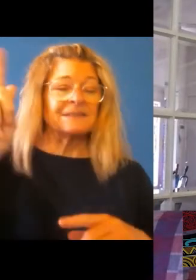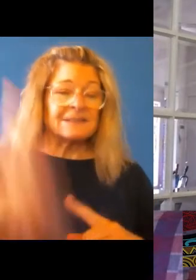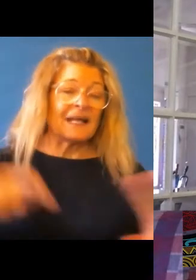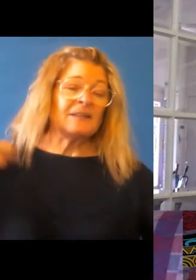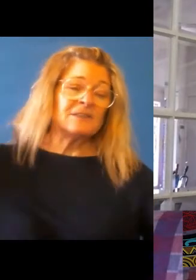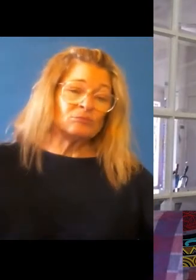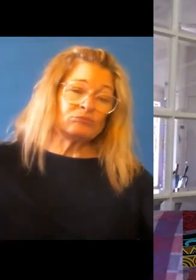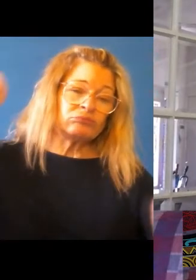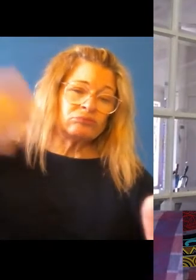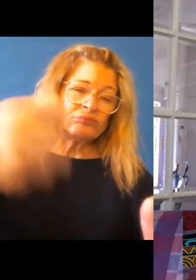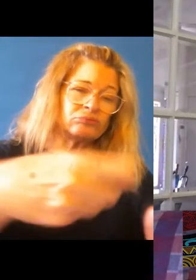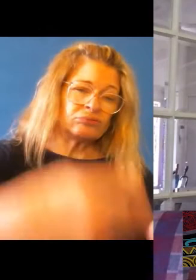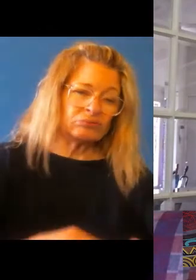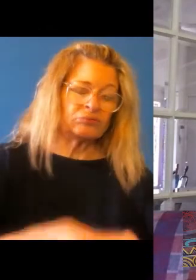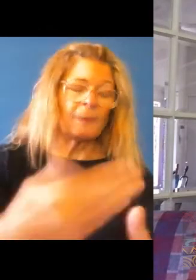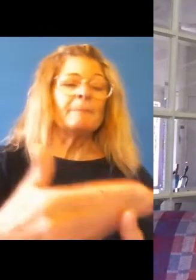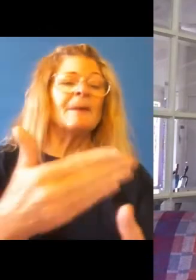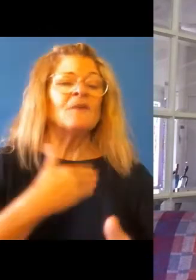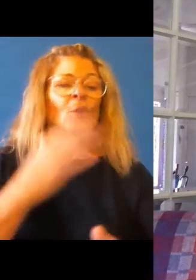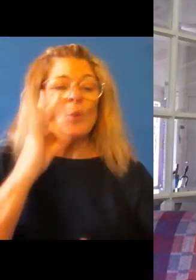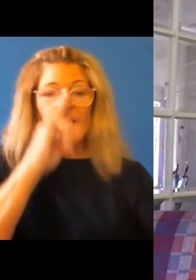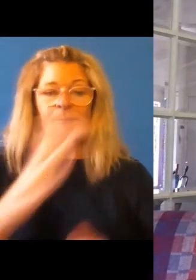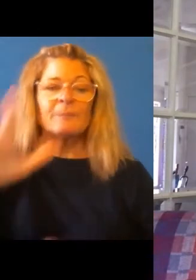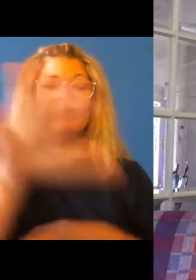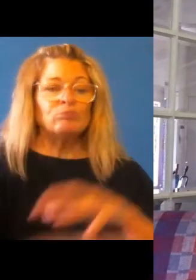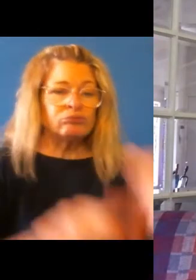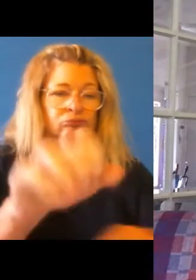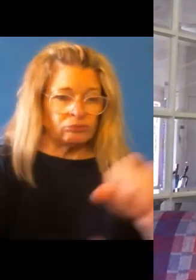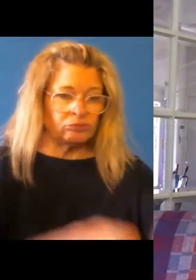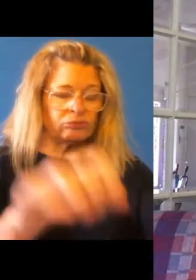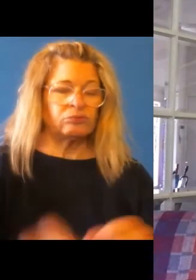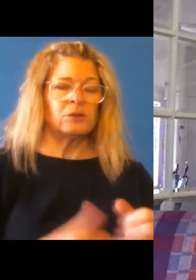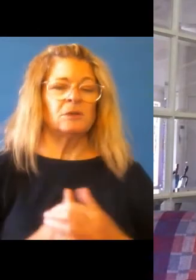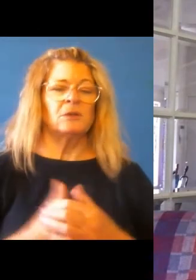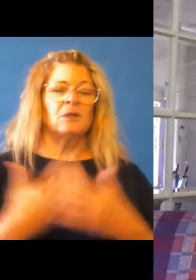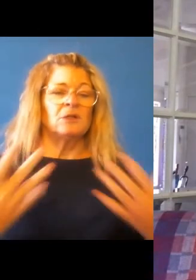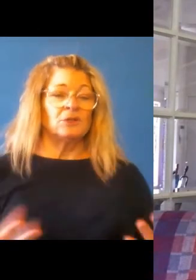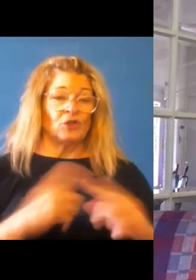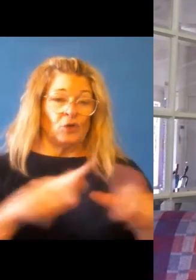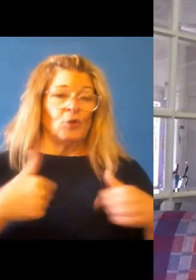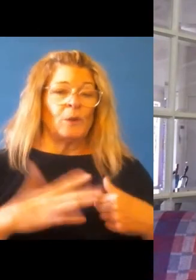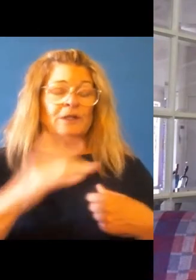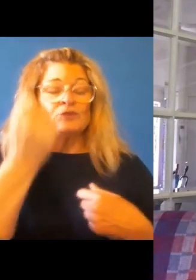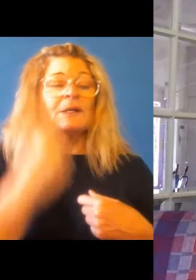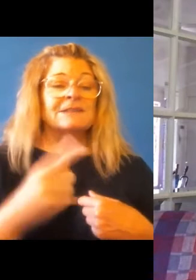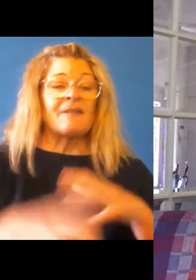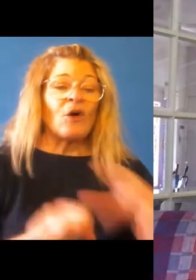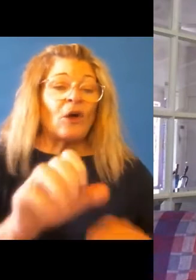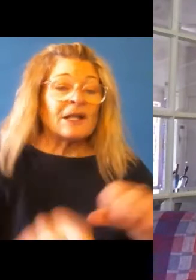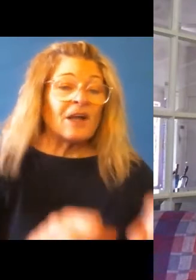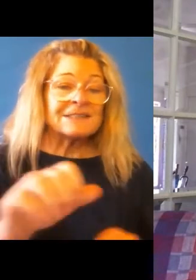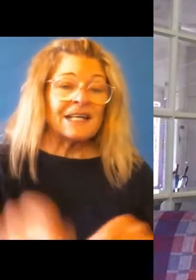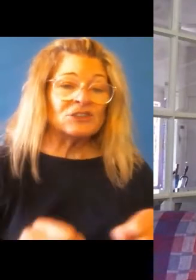colonization. So we've got to understand that, but we also got to understand that colonization and the impacts of colonizations are real.